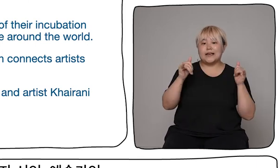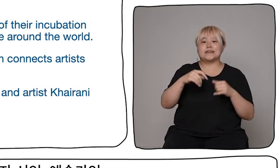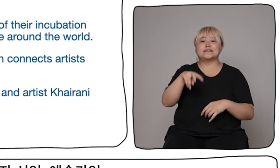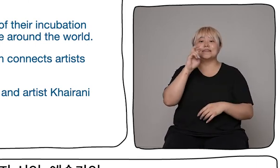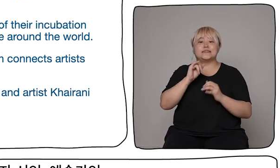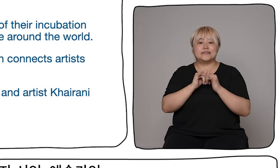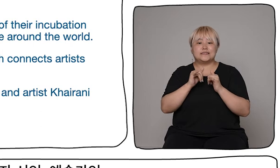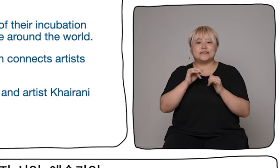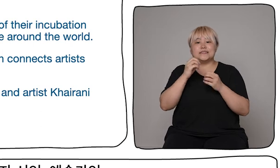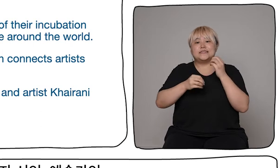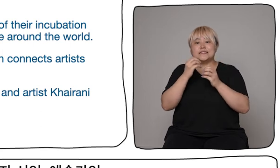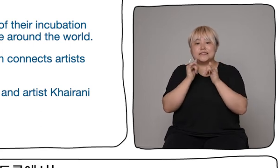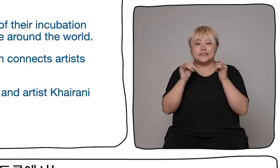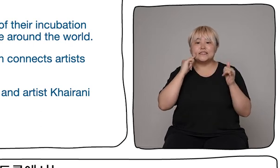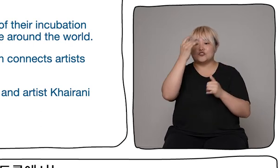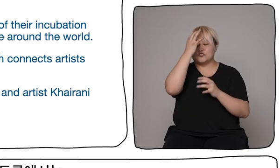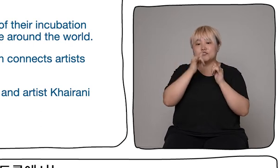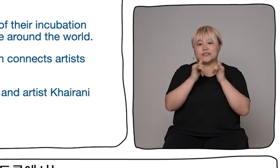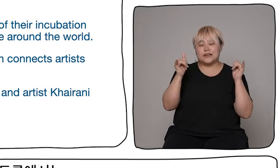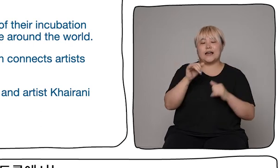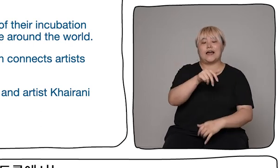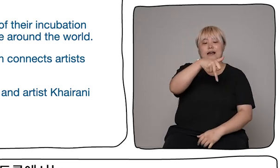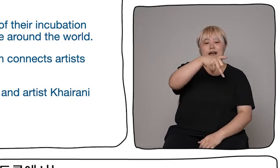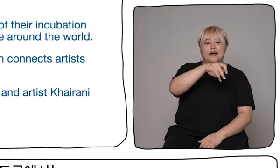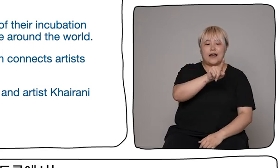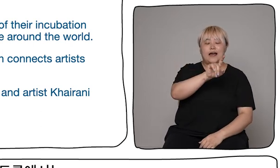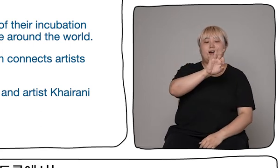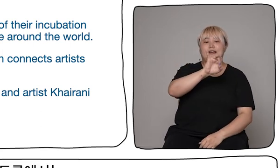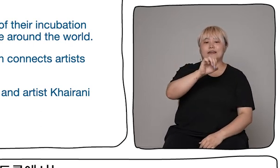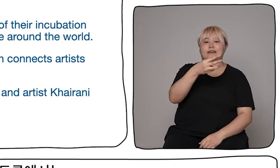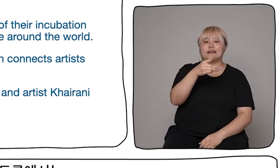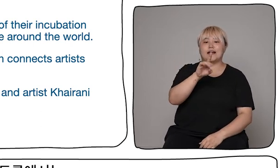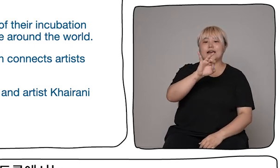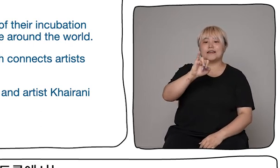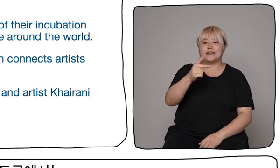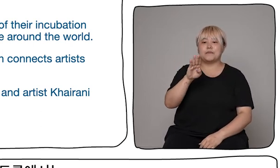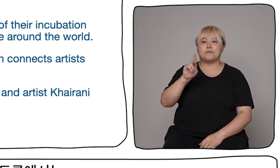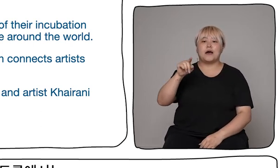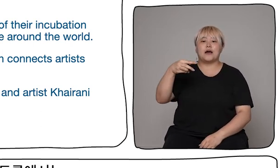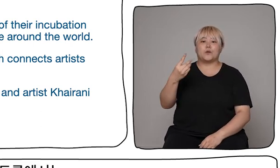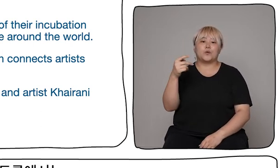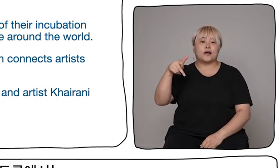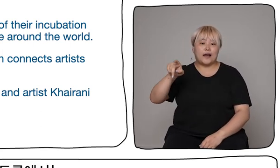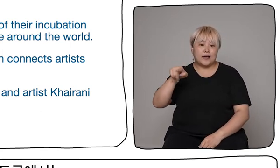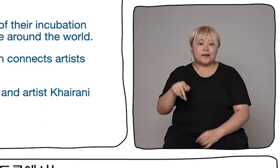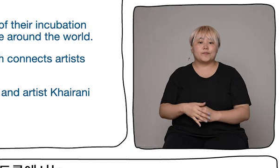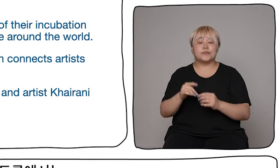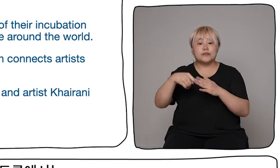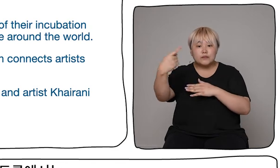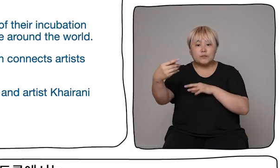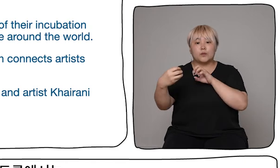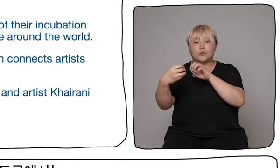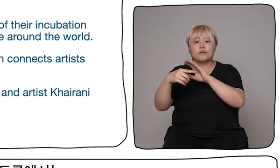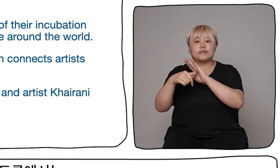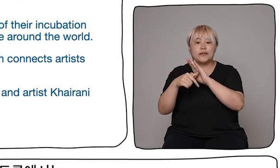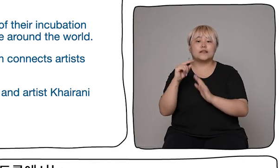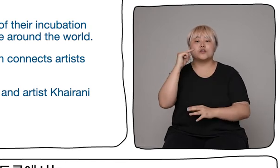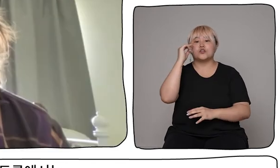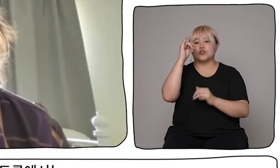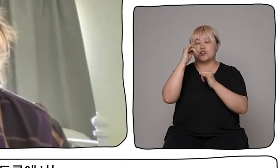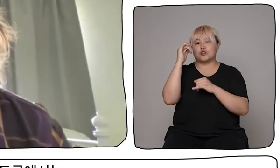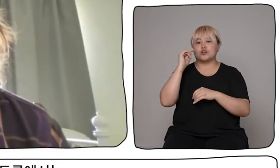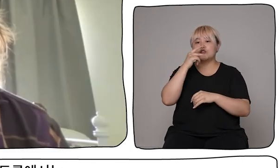Barocca, and will be followed with a panel discussion about British art and disability and